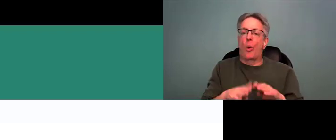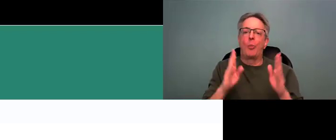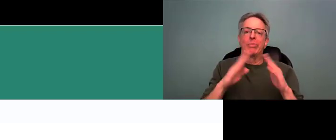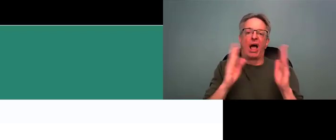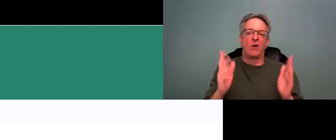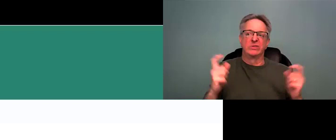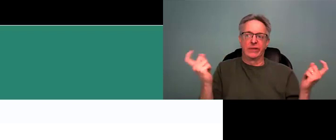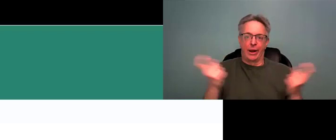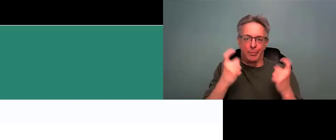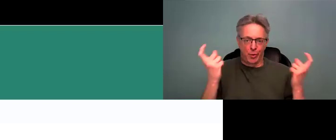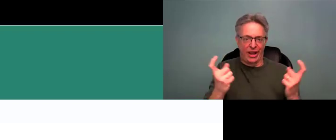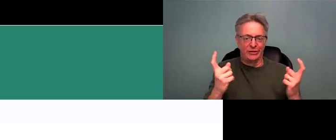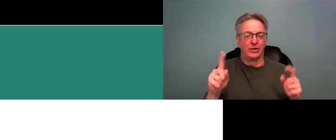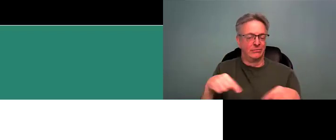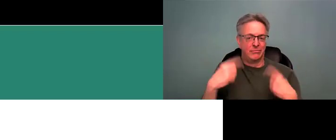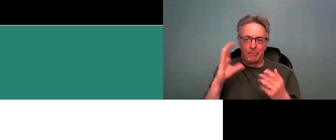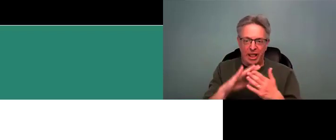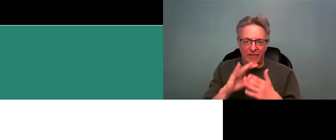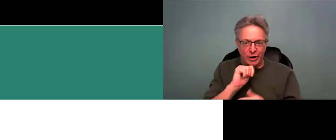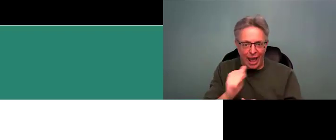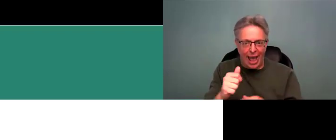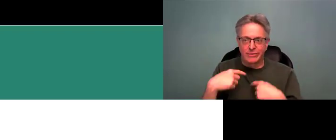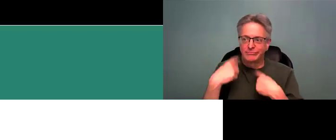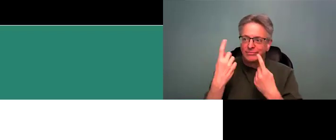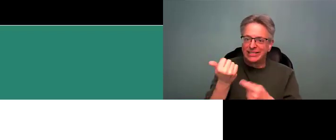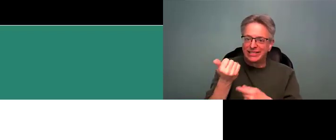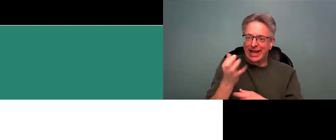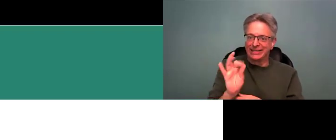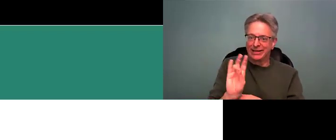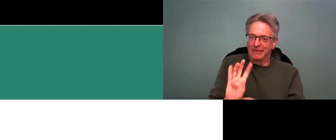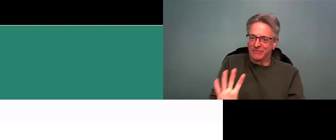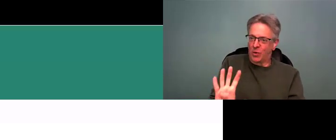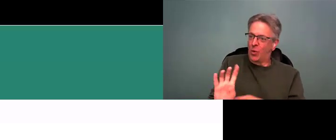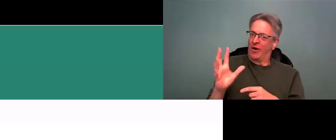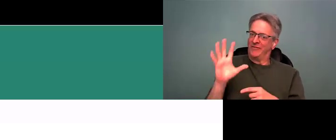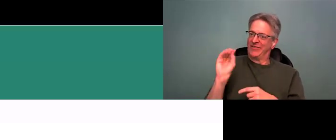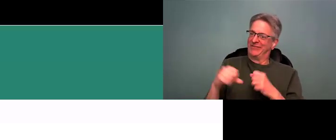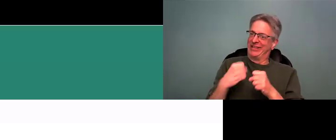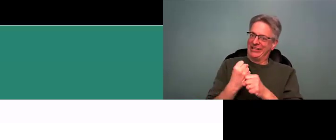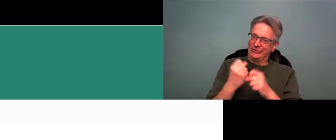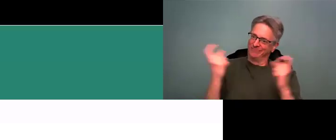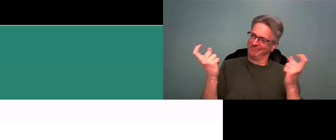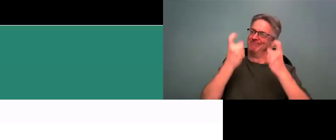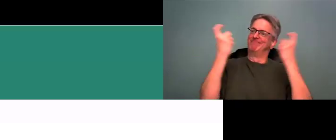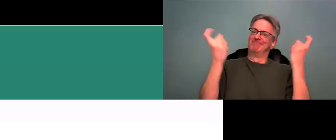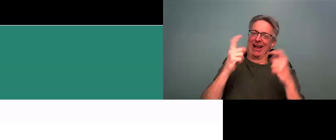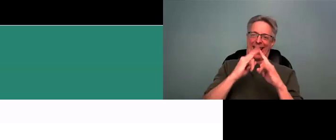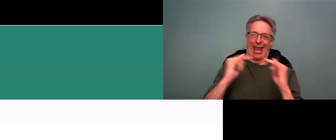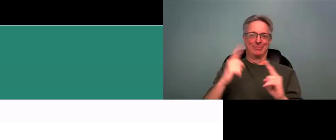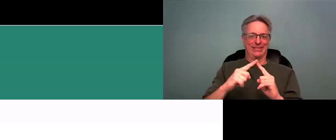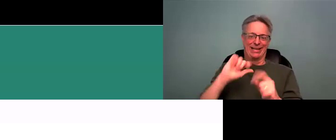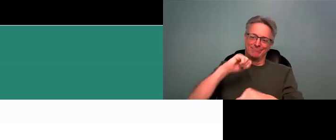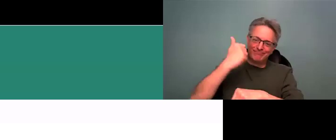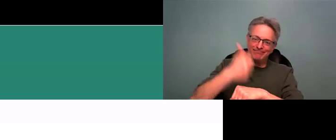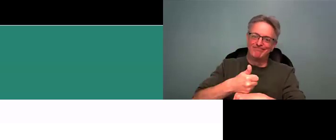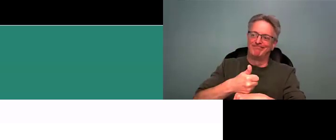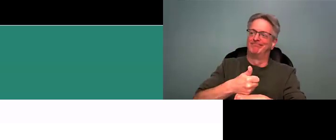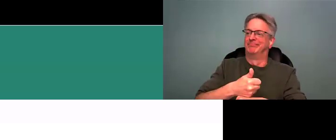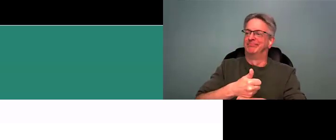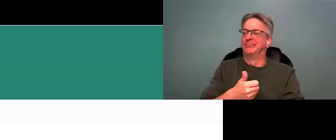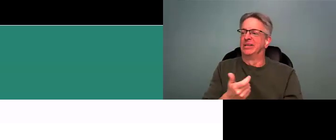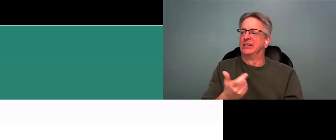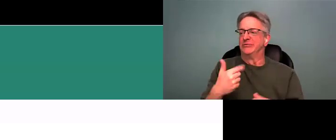50th anniversary open house celebration. Believe it or not, since 1974, it's been 50 years.